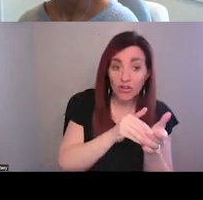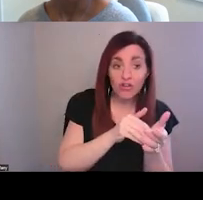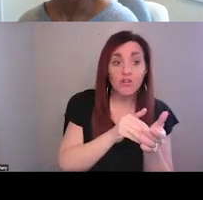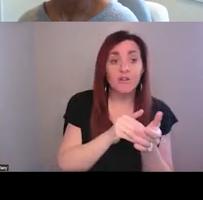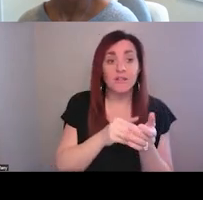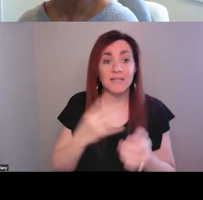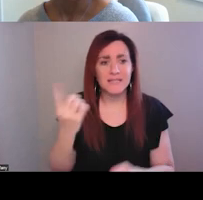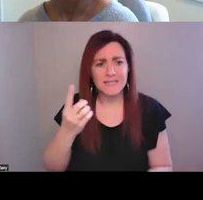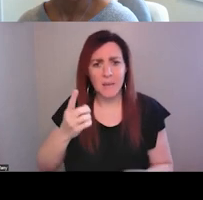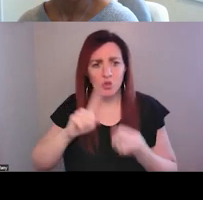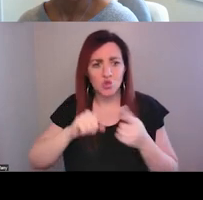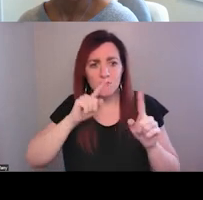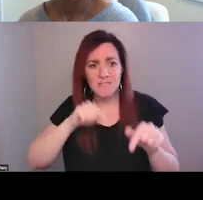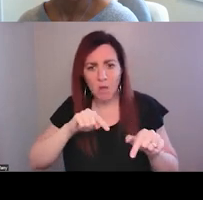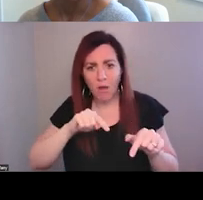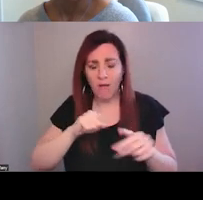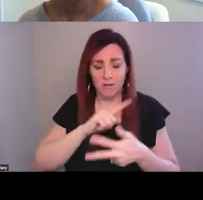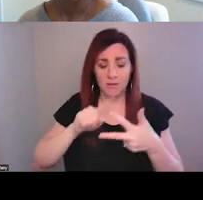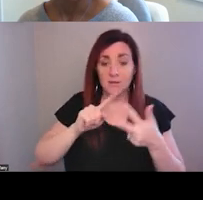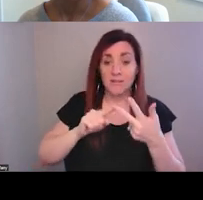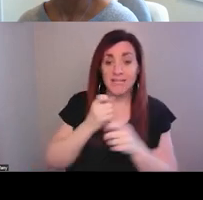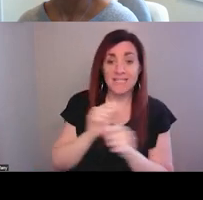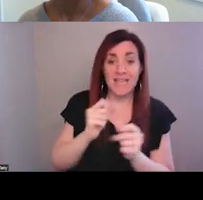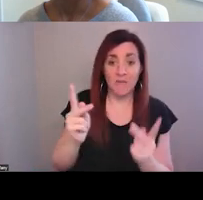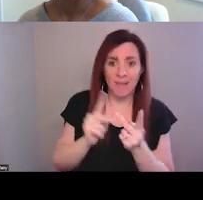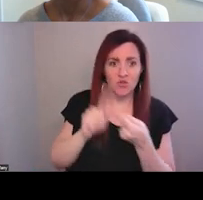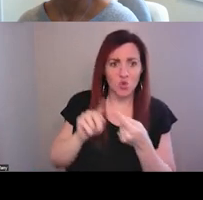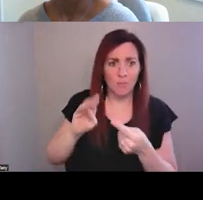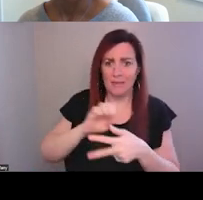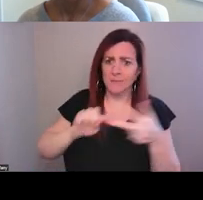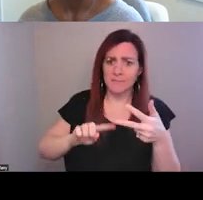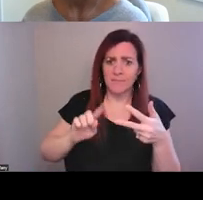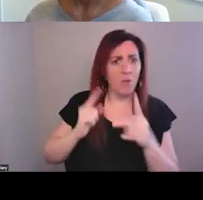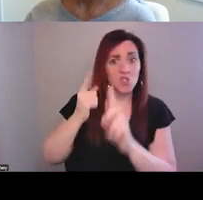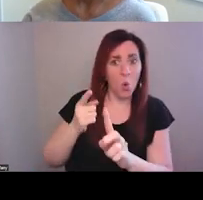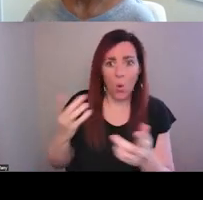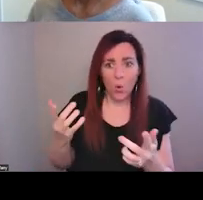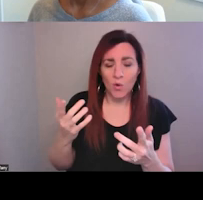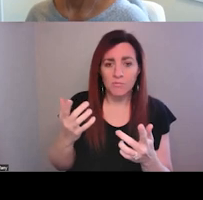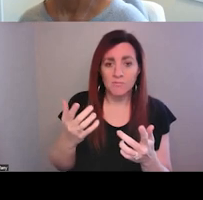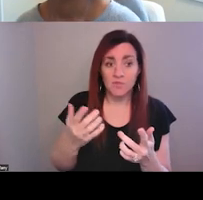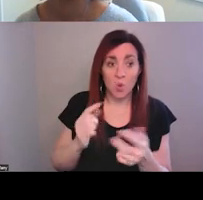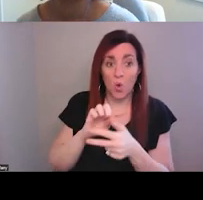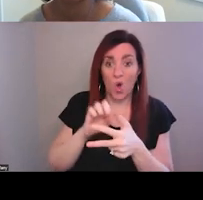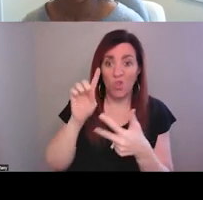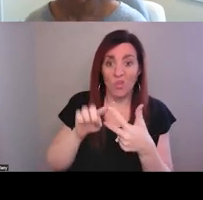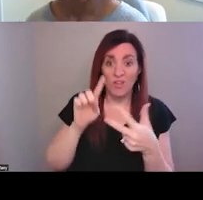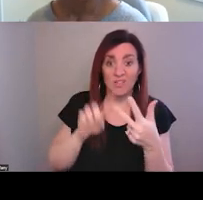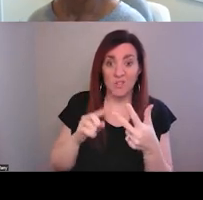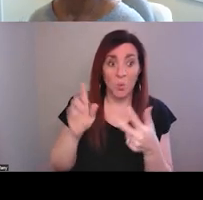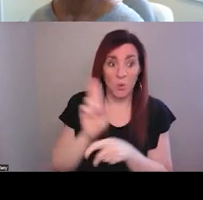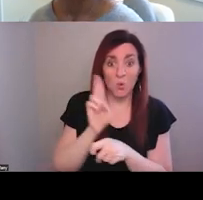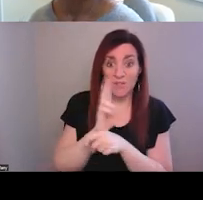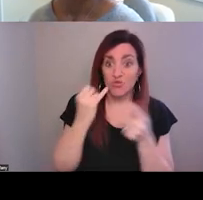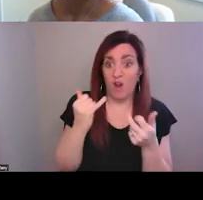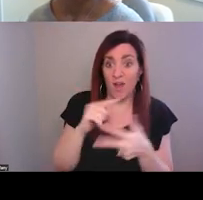respond, and it's a safe place to be. That was our goal. So we're really hitting on all three of those at this point in time.